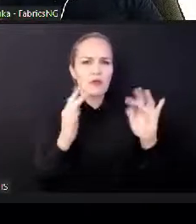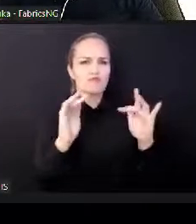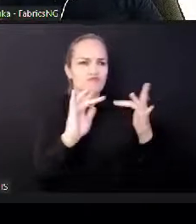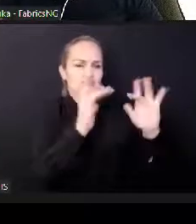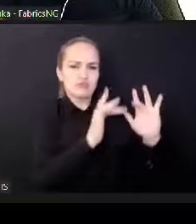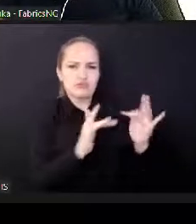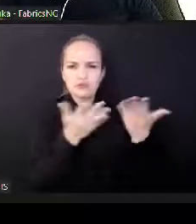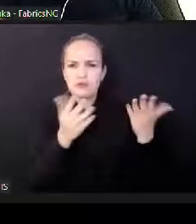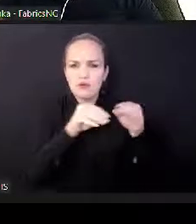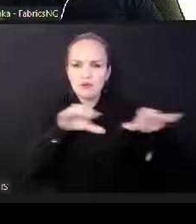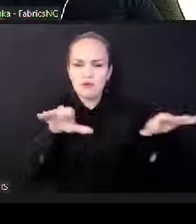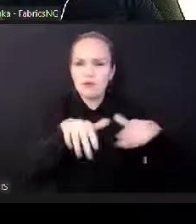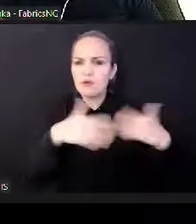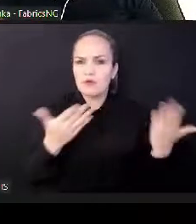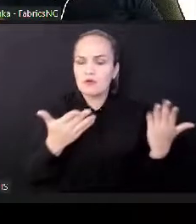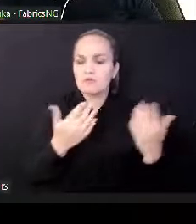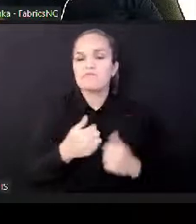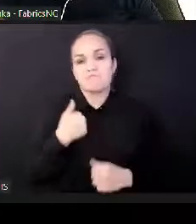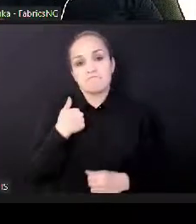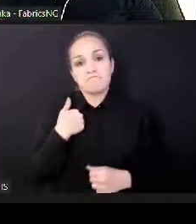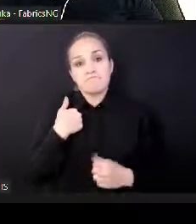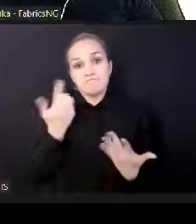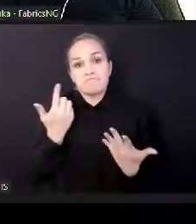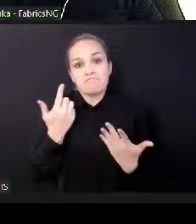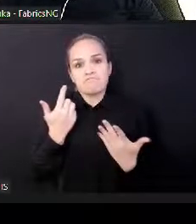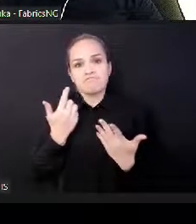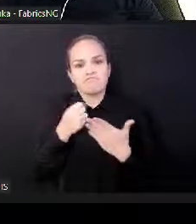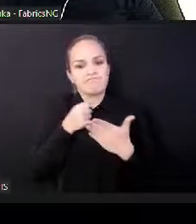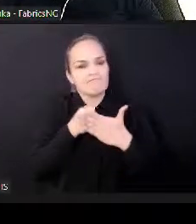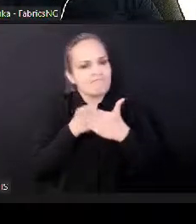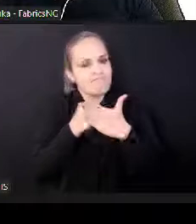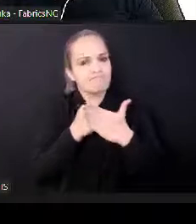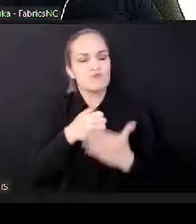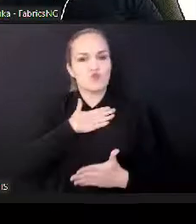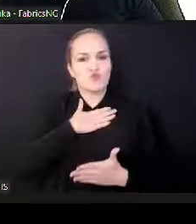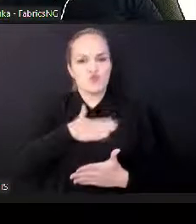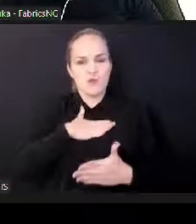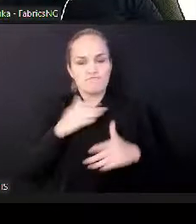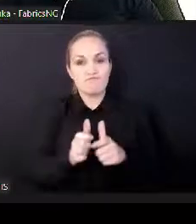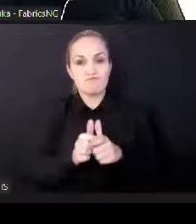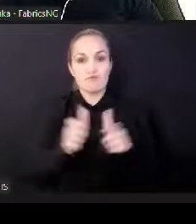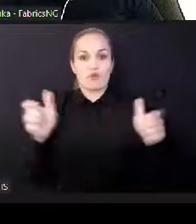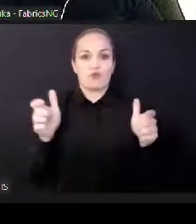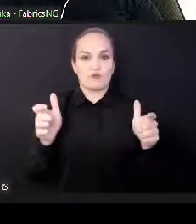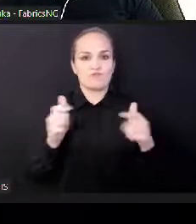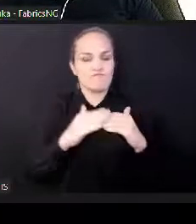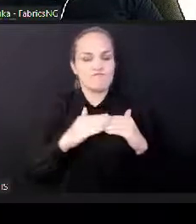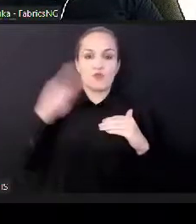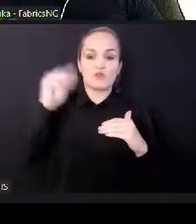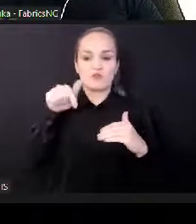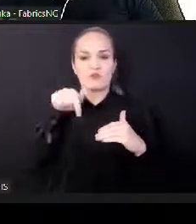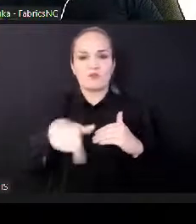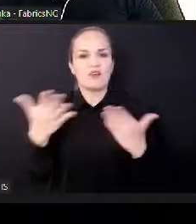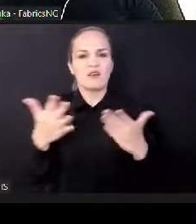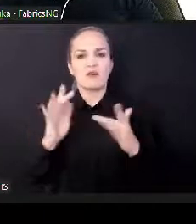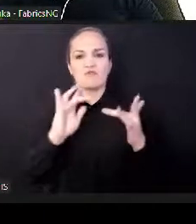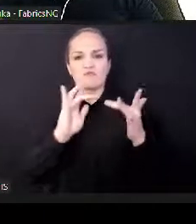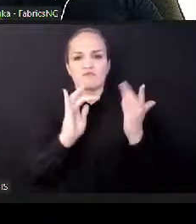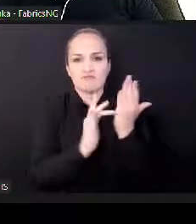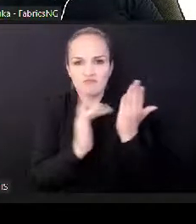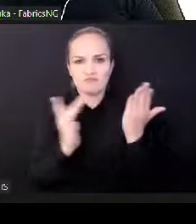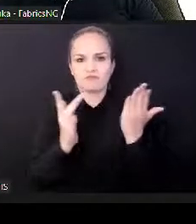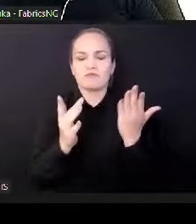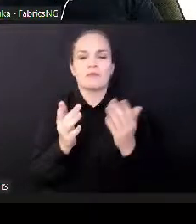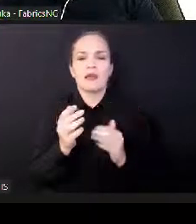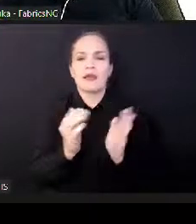for my intervention. We've financed platforms, payment platforms. Payment platforms are critical because how